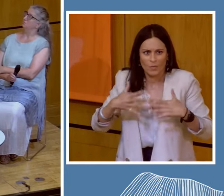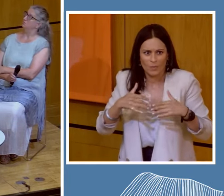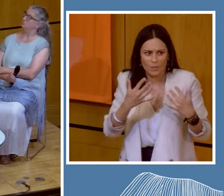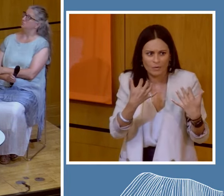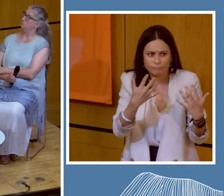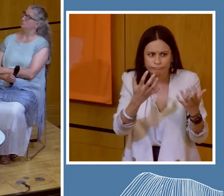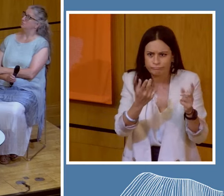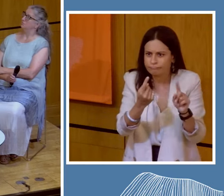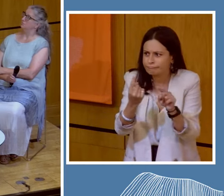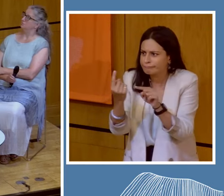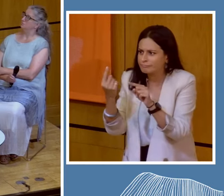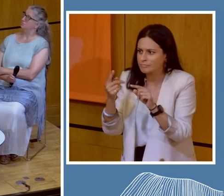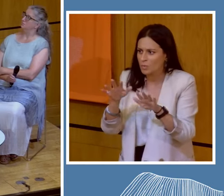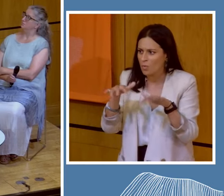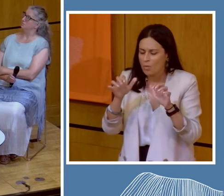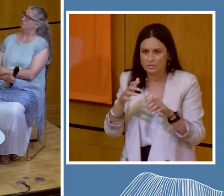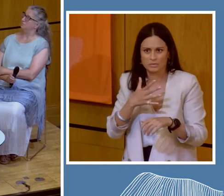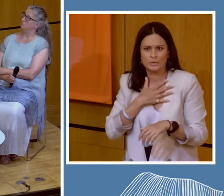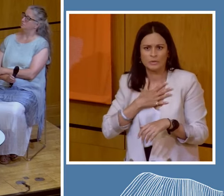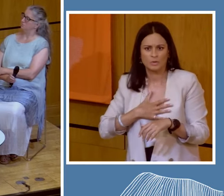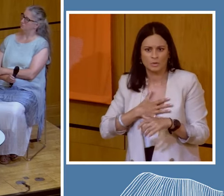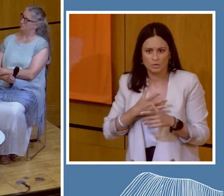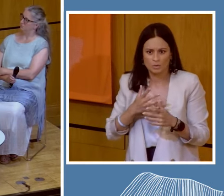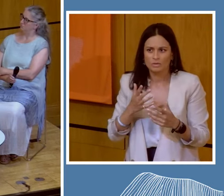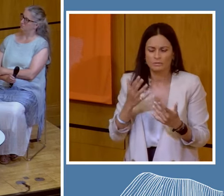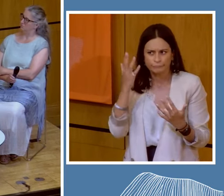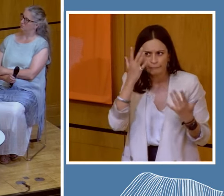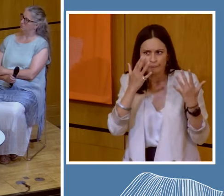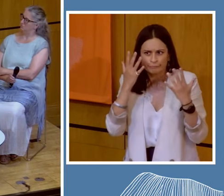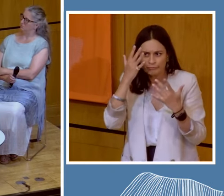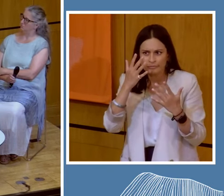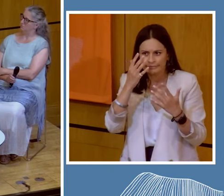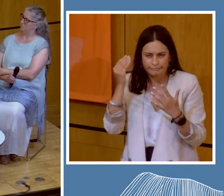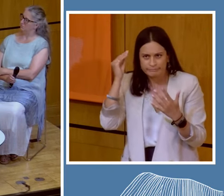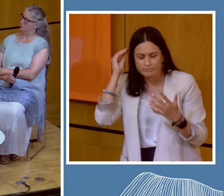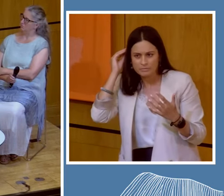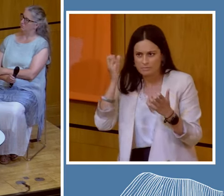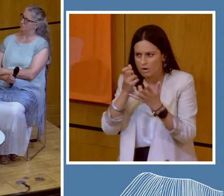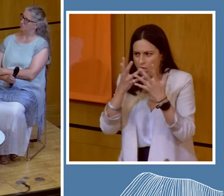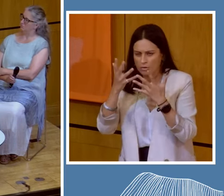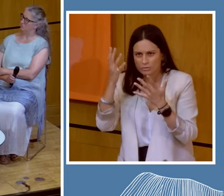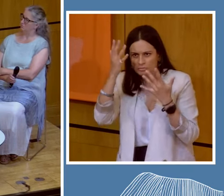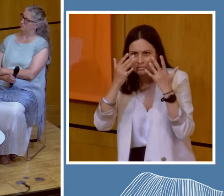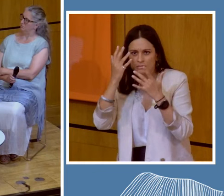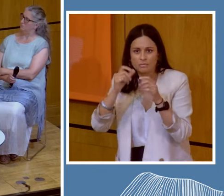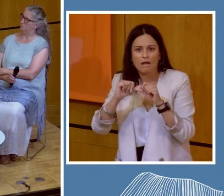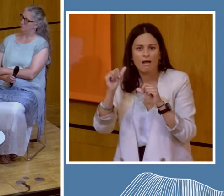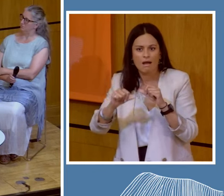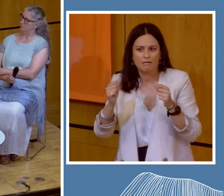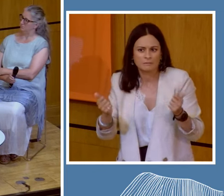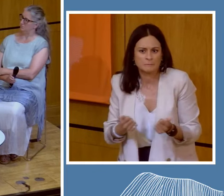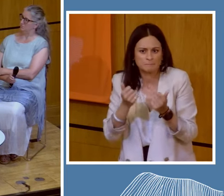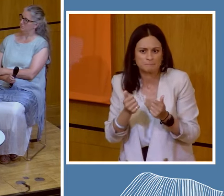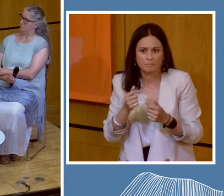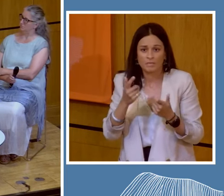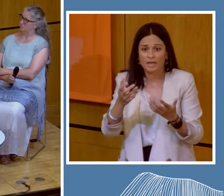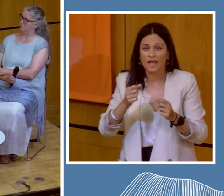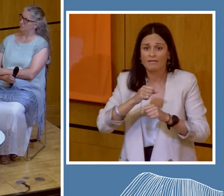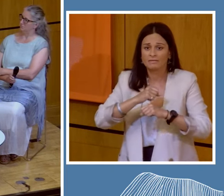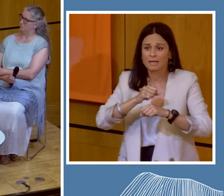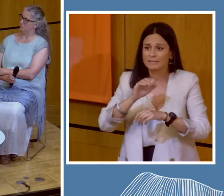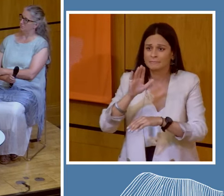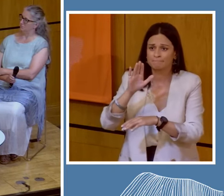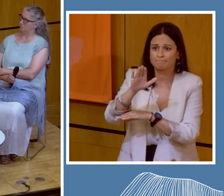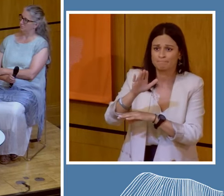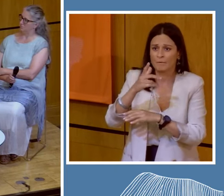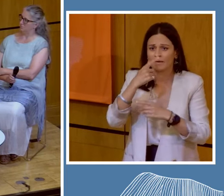reaction from the audience that this is something that we are going to take away and have lots to think about afterwards. There is a space where we